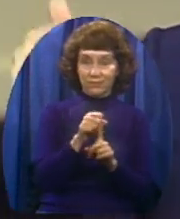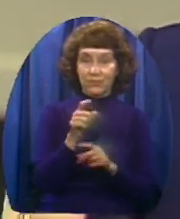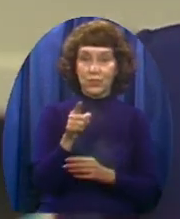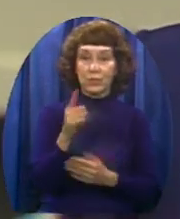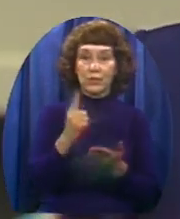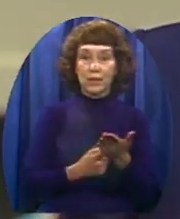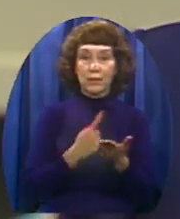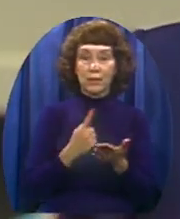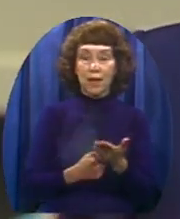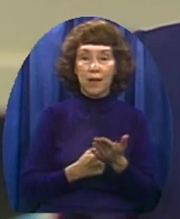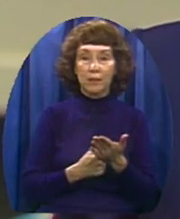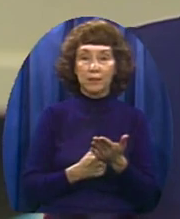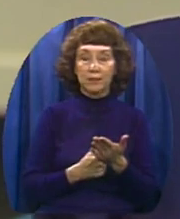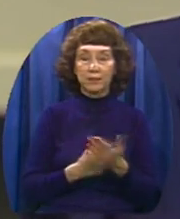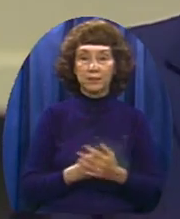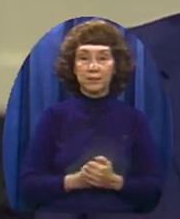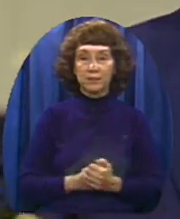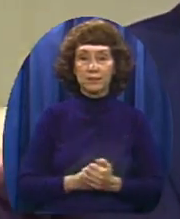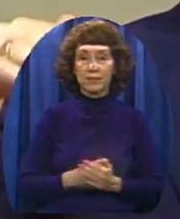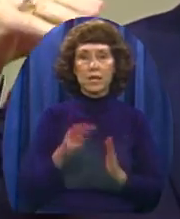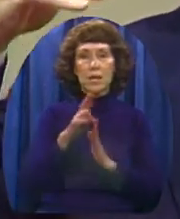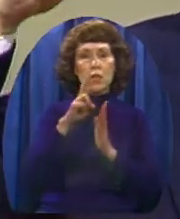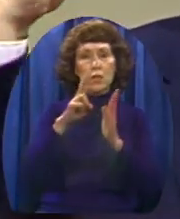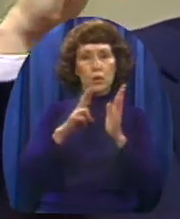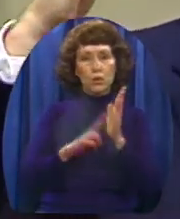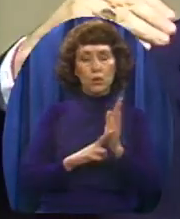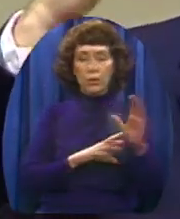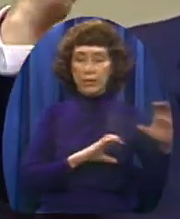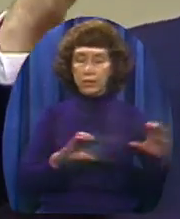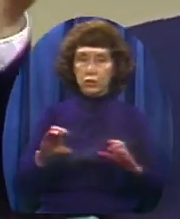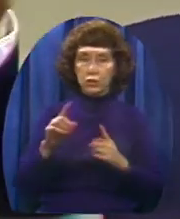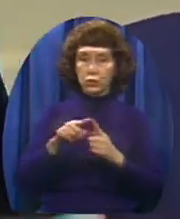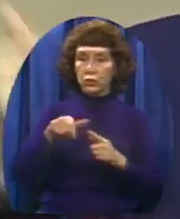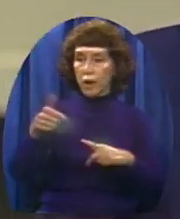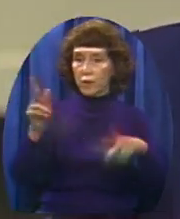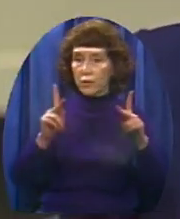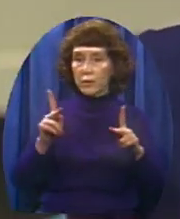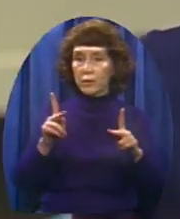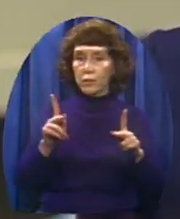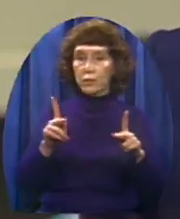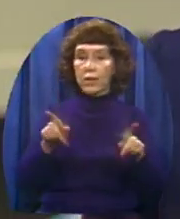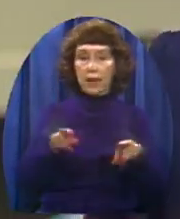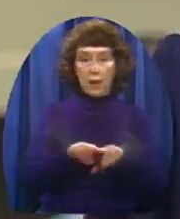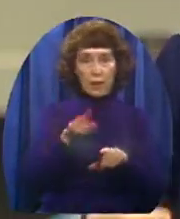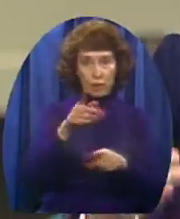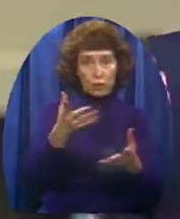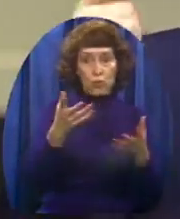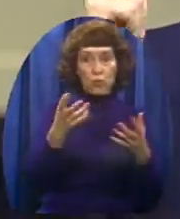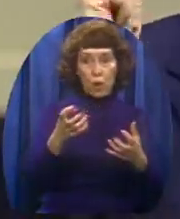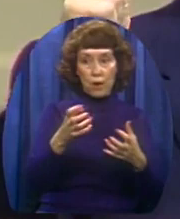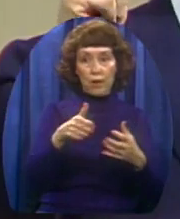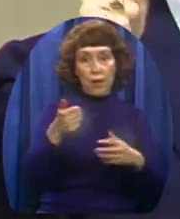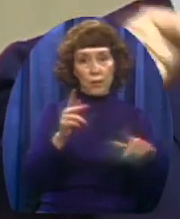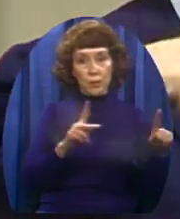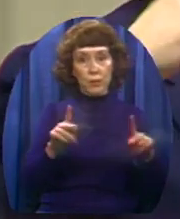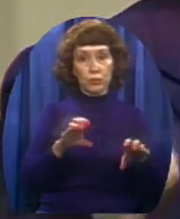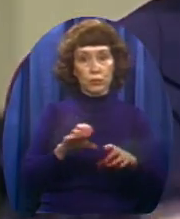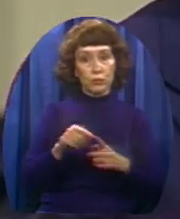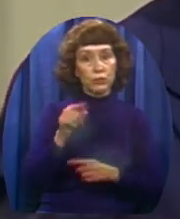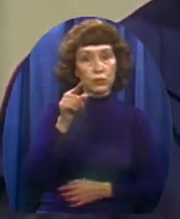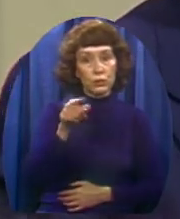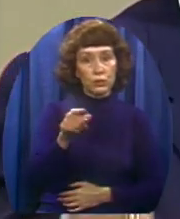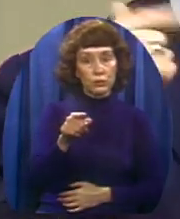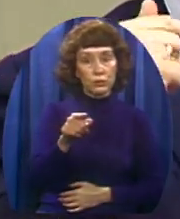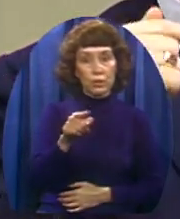that isn't the way it's supposed to be done The rule is to do unto others As you would have them to do unto you Don't do unto others